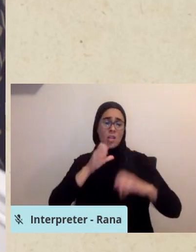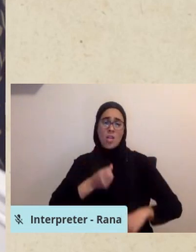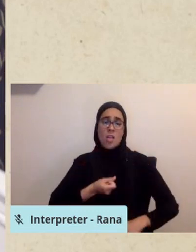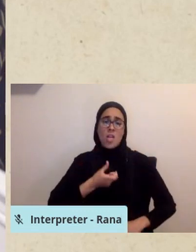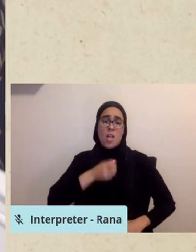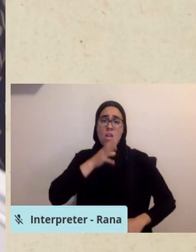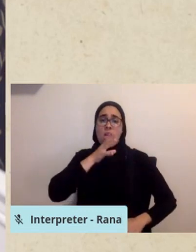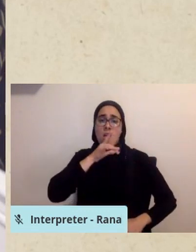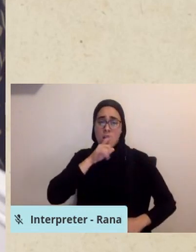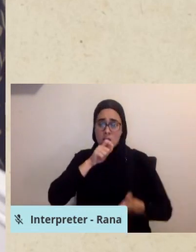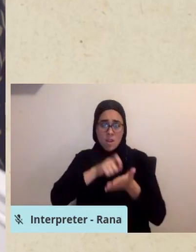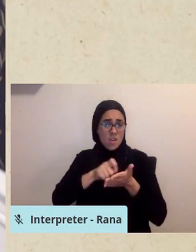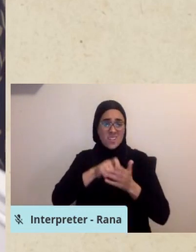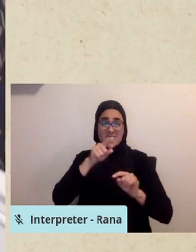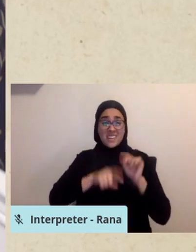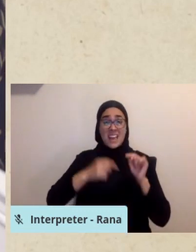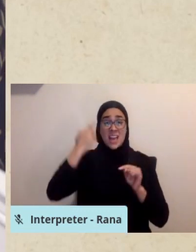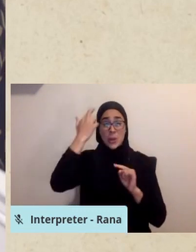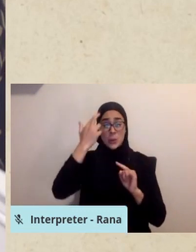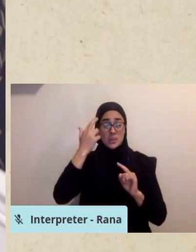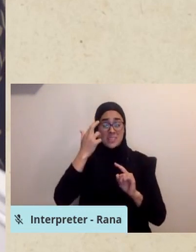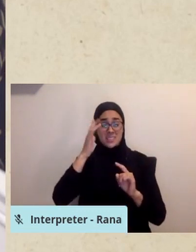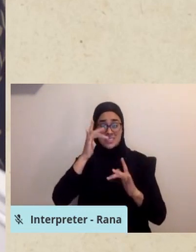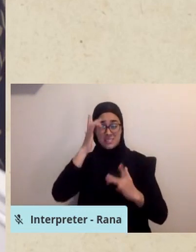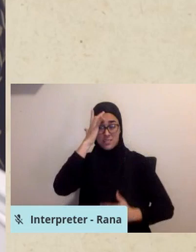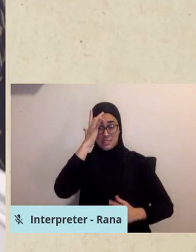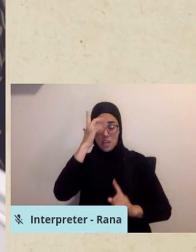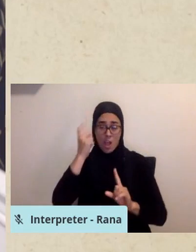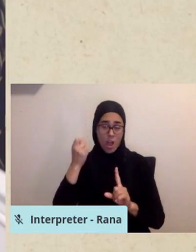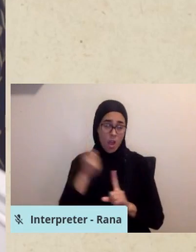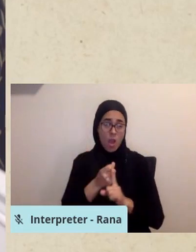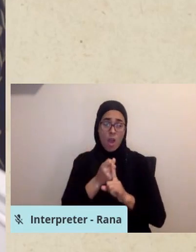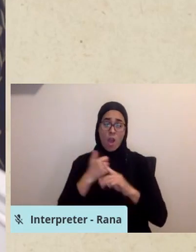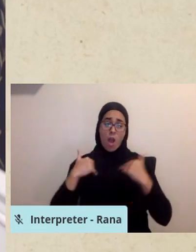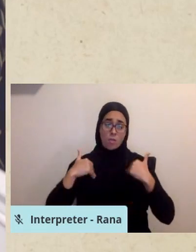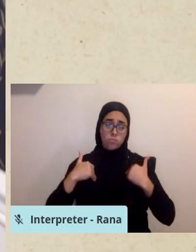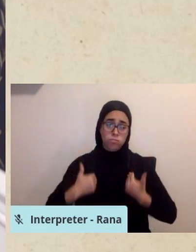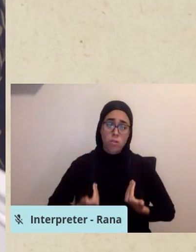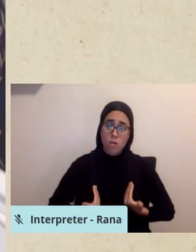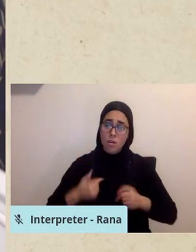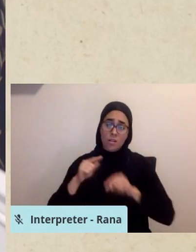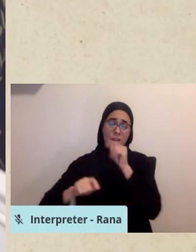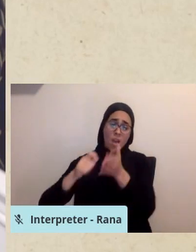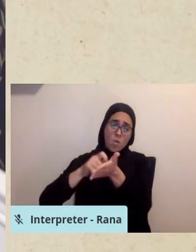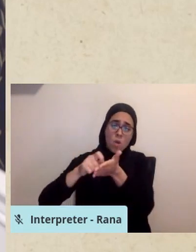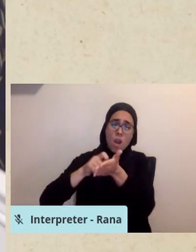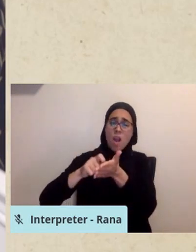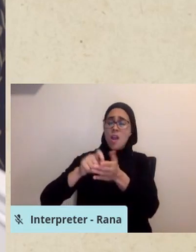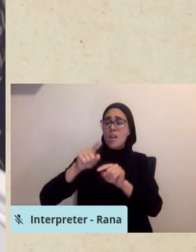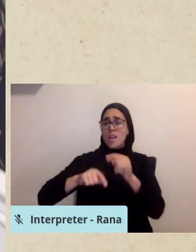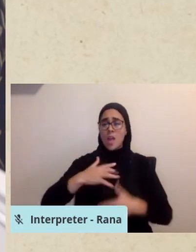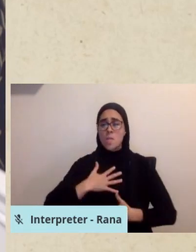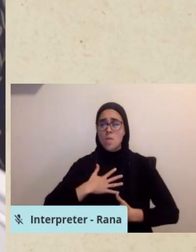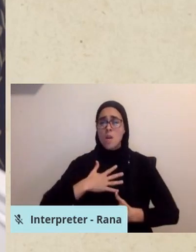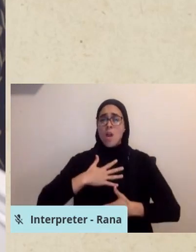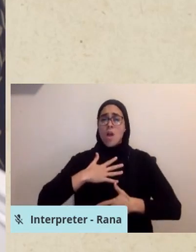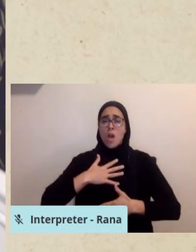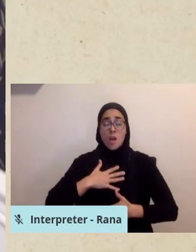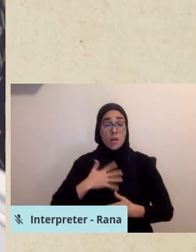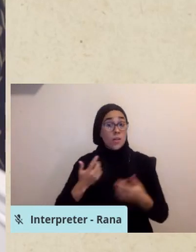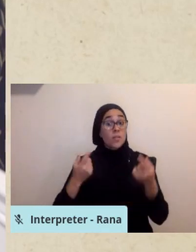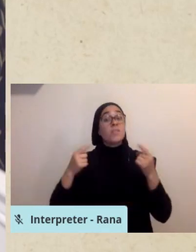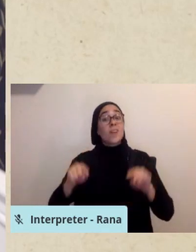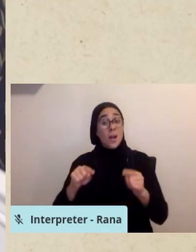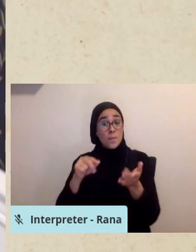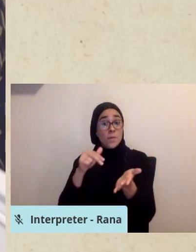fatigue and difficulty breathing. This resulted in nursing staff who regularly